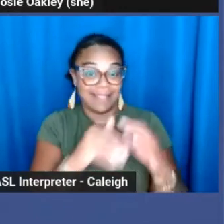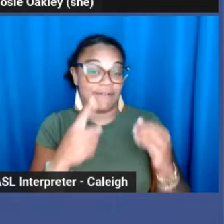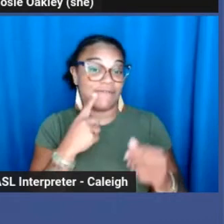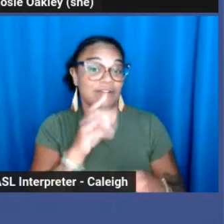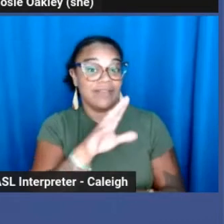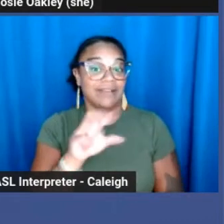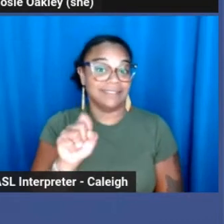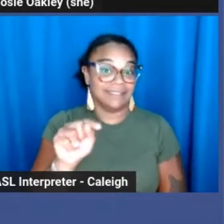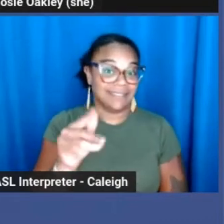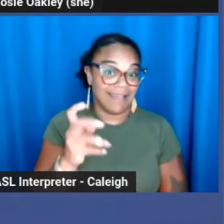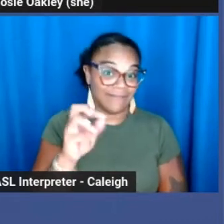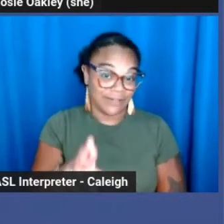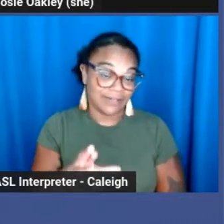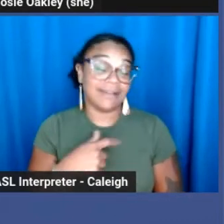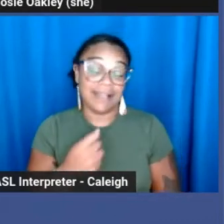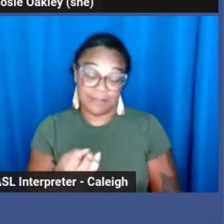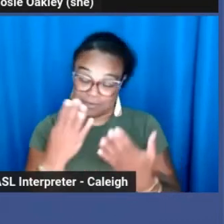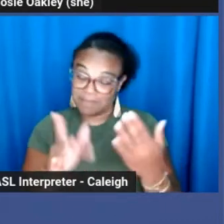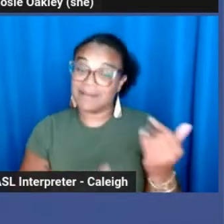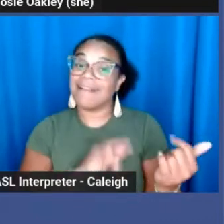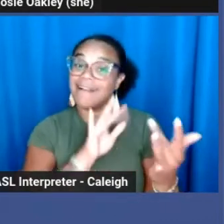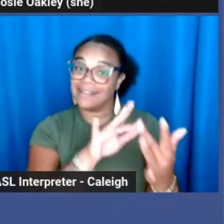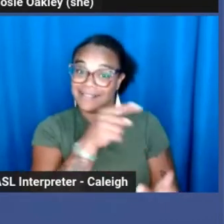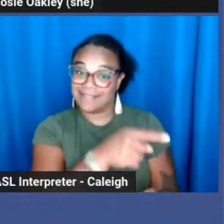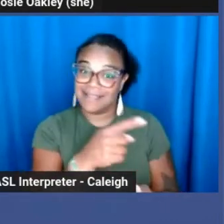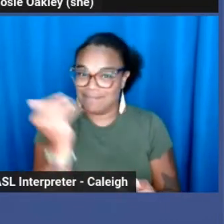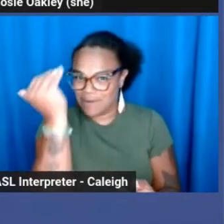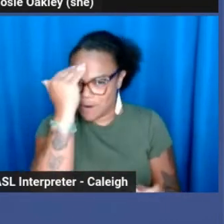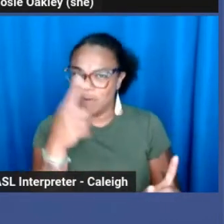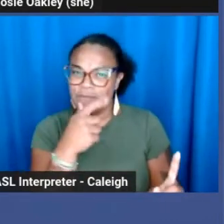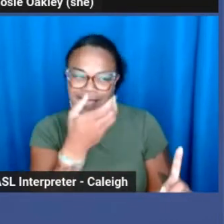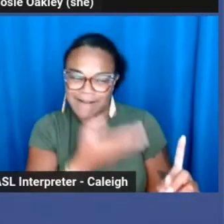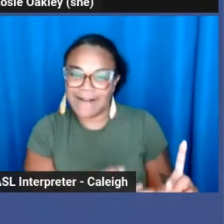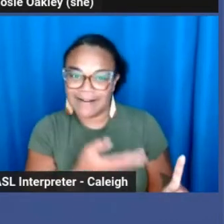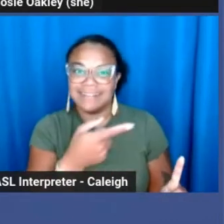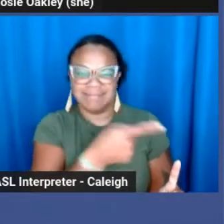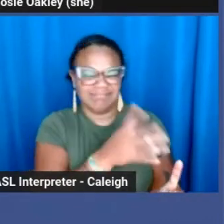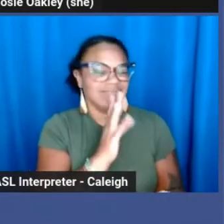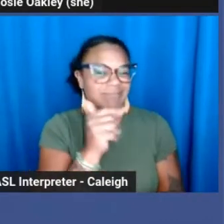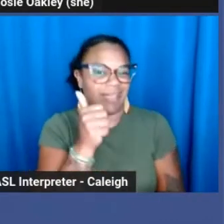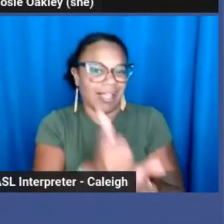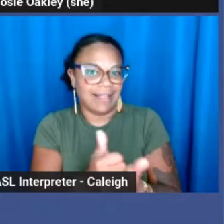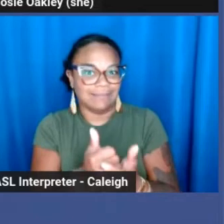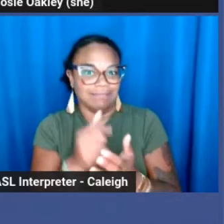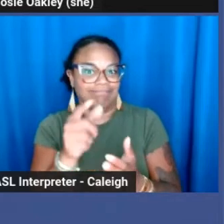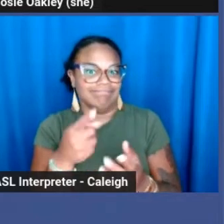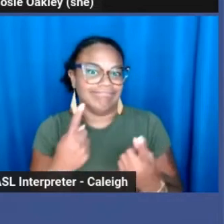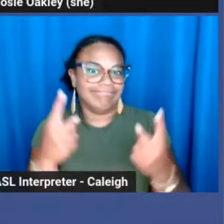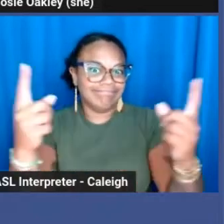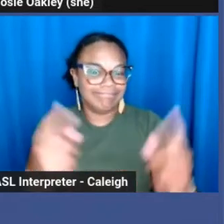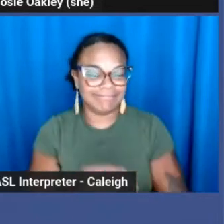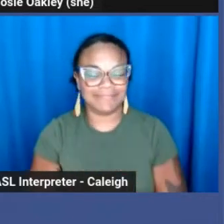try to get to know them or get in contact with them. They're the people that are going to actually help push this through at the end of the day.